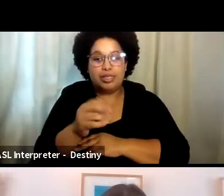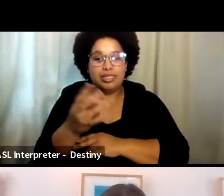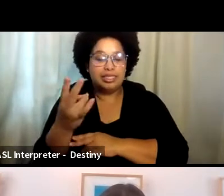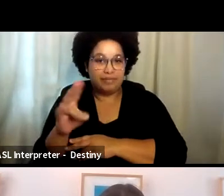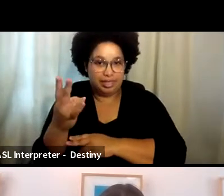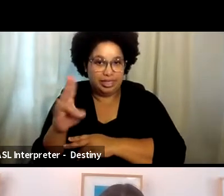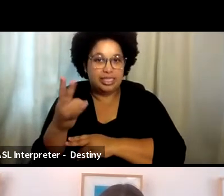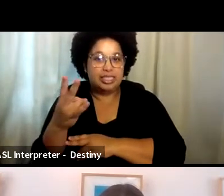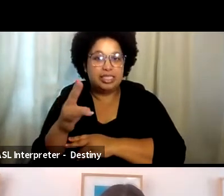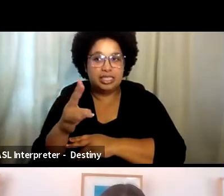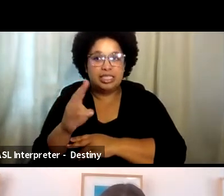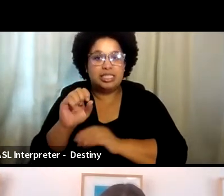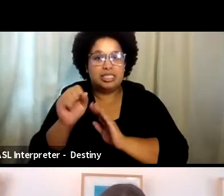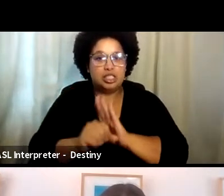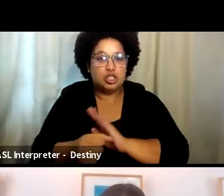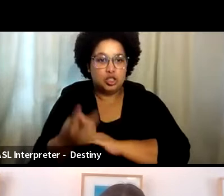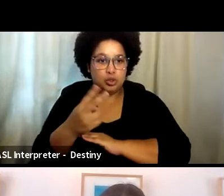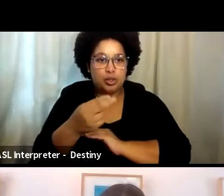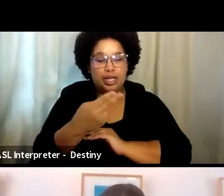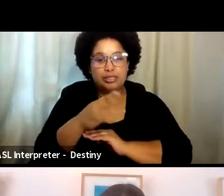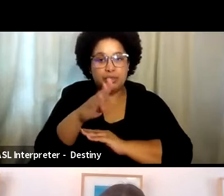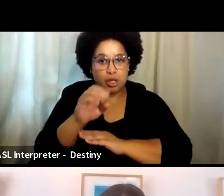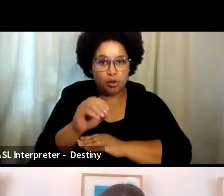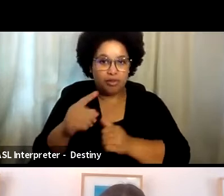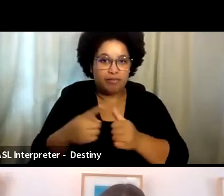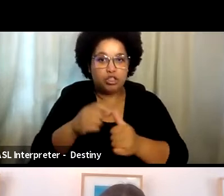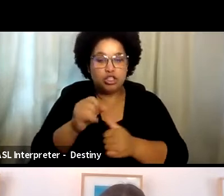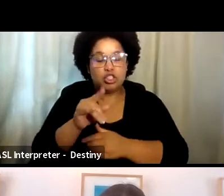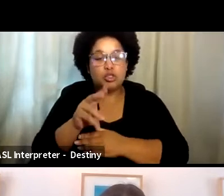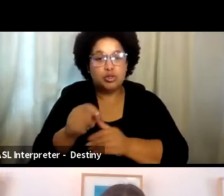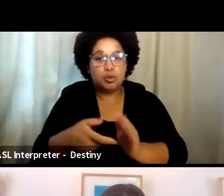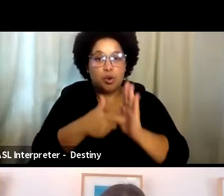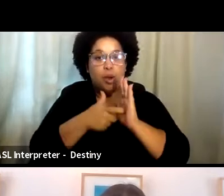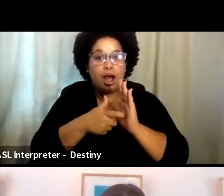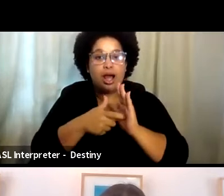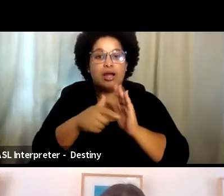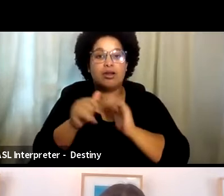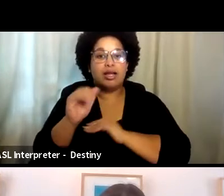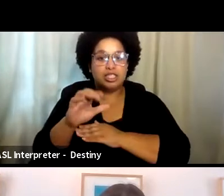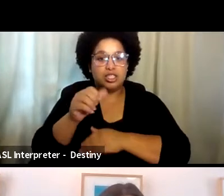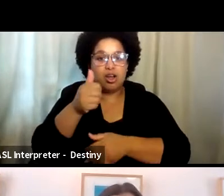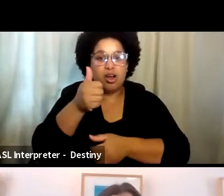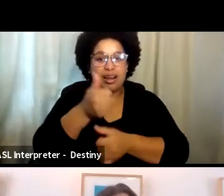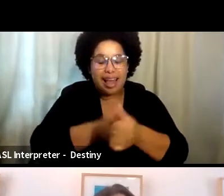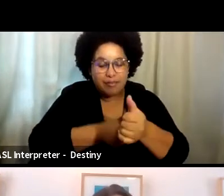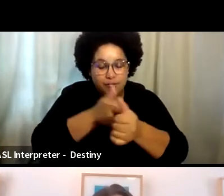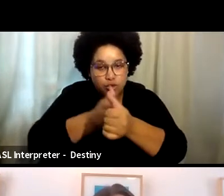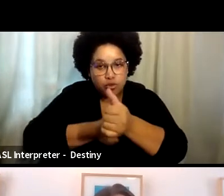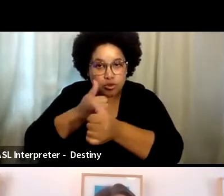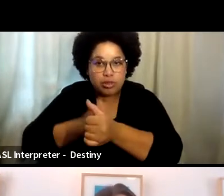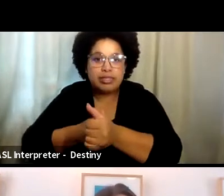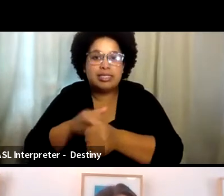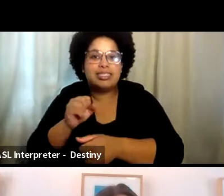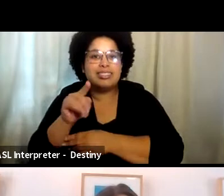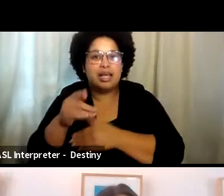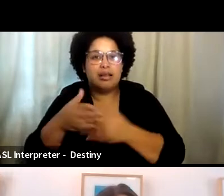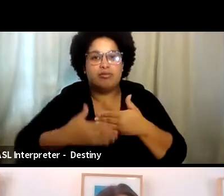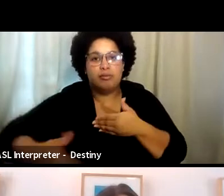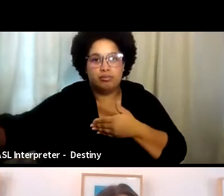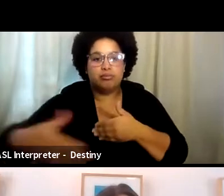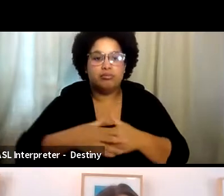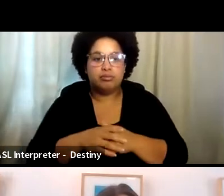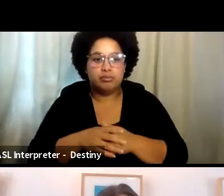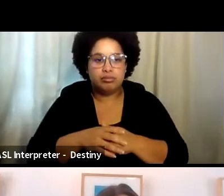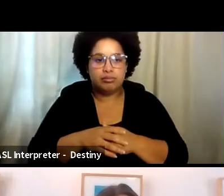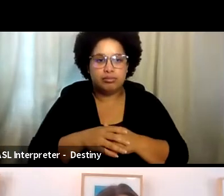after that, HBO was the first studio to mandate intimacy coordinators on every set after that. Thank